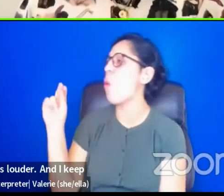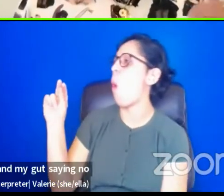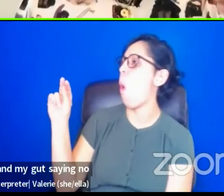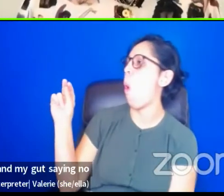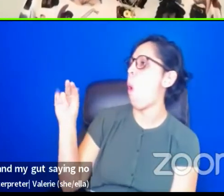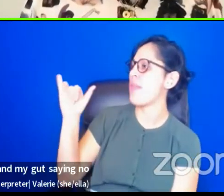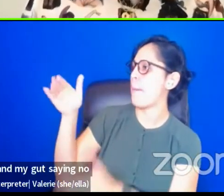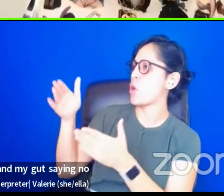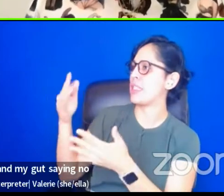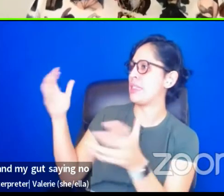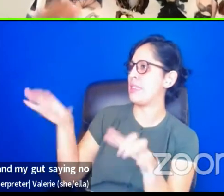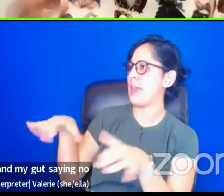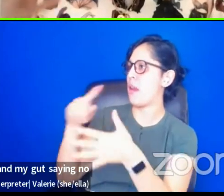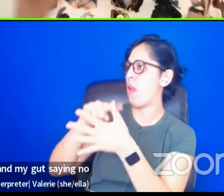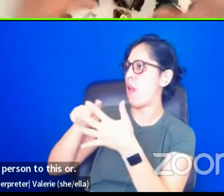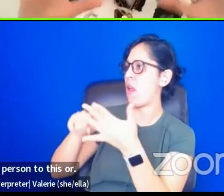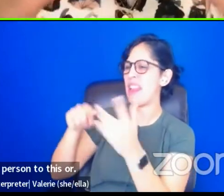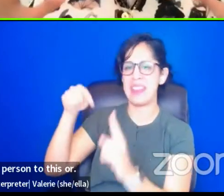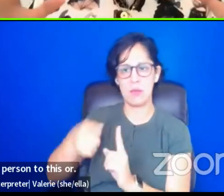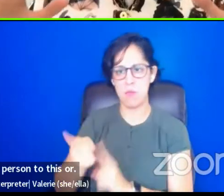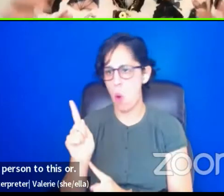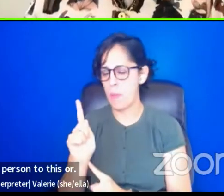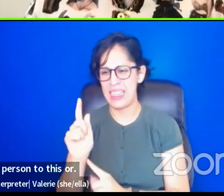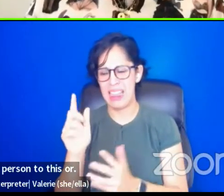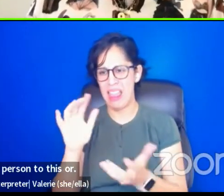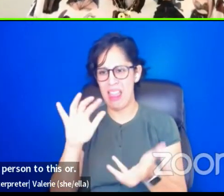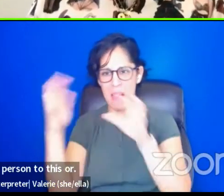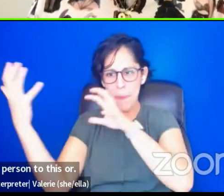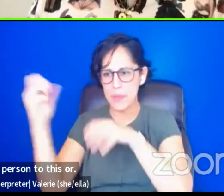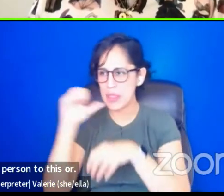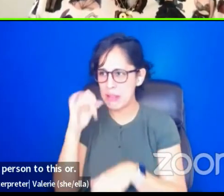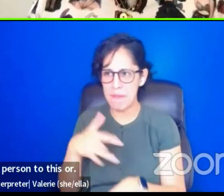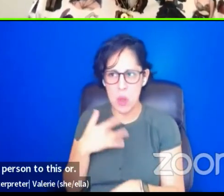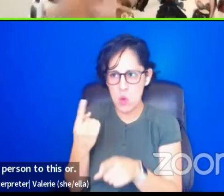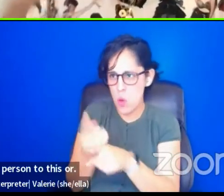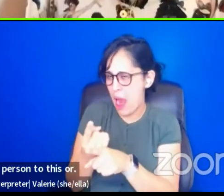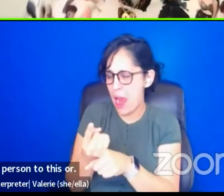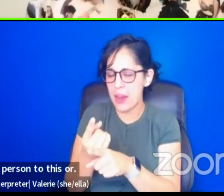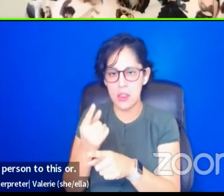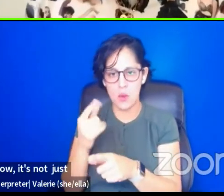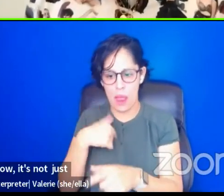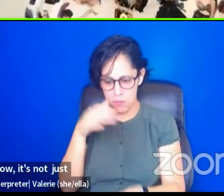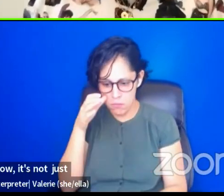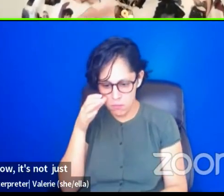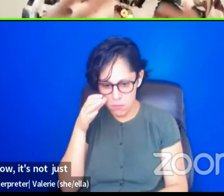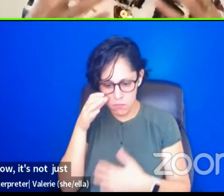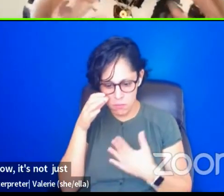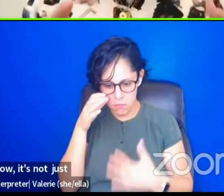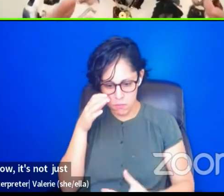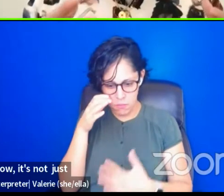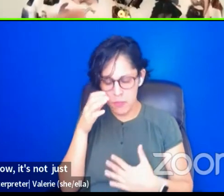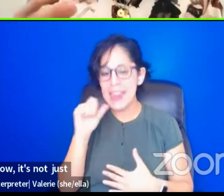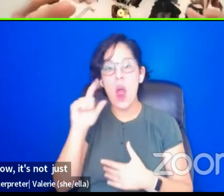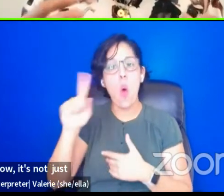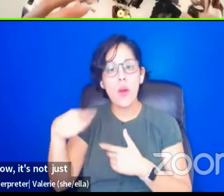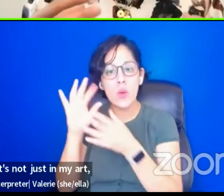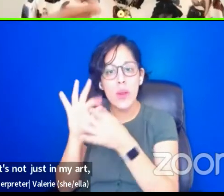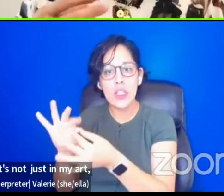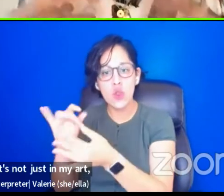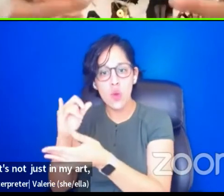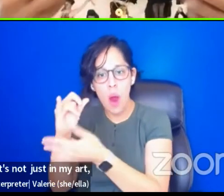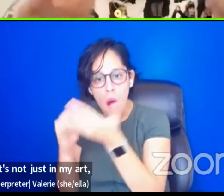this or, or this moment doesn't feel right. Any of those things. And, you know, it's not just in my art, it's in my work. It